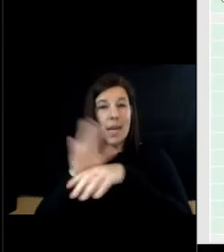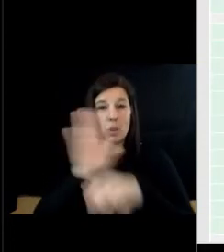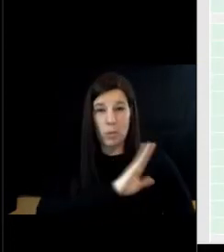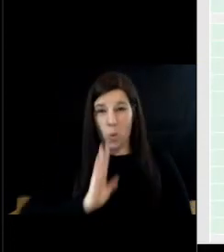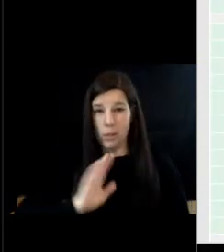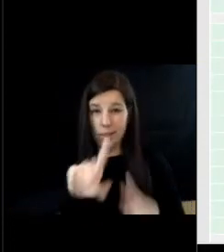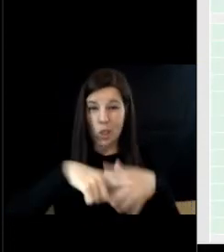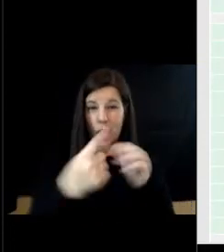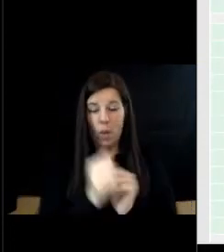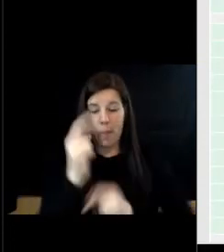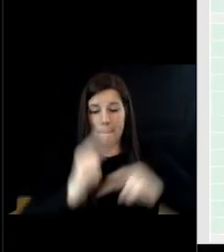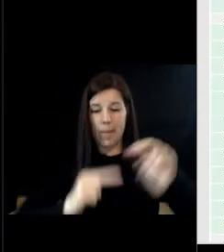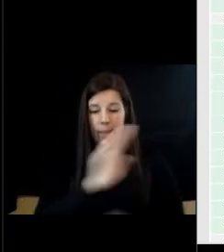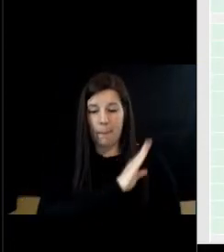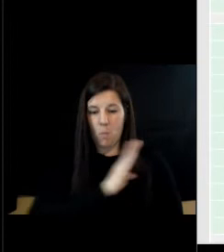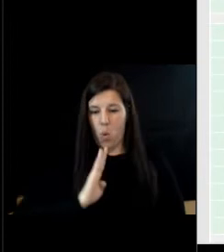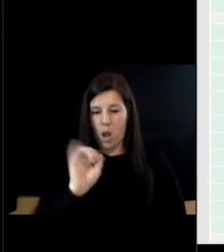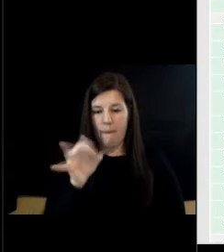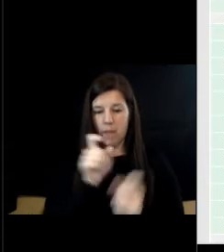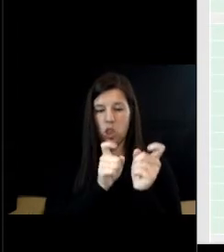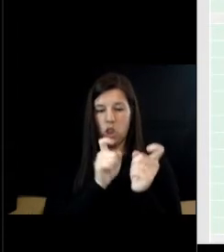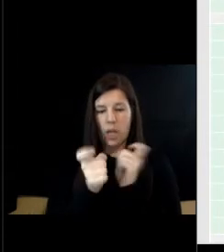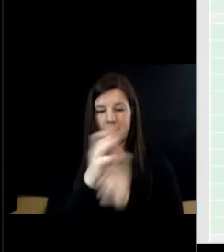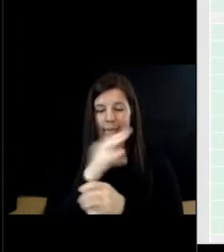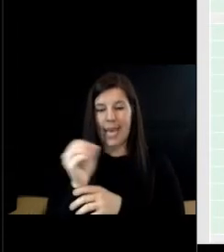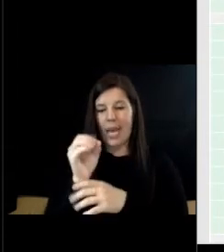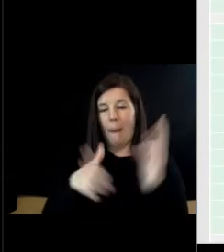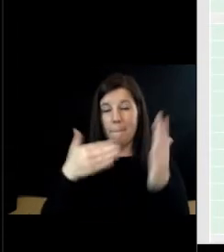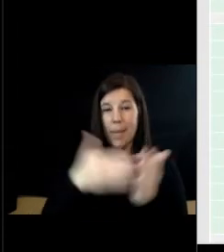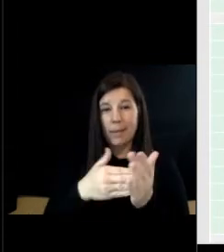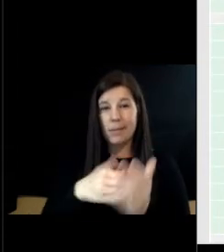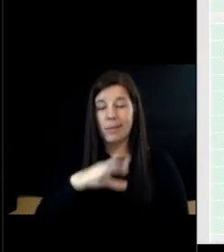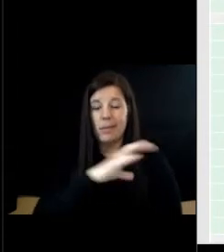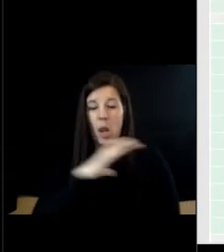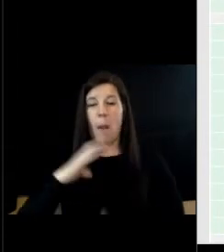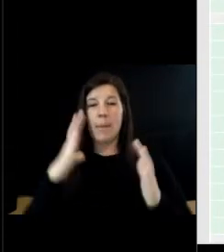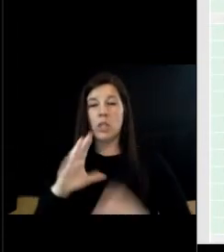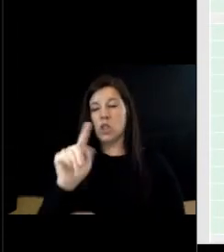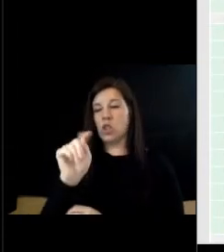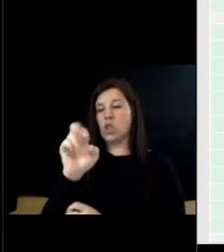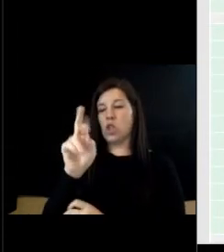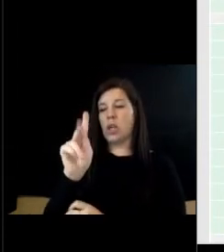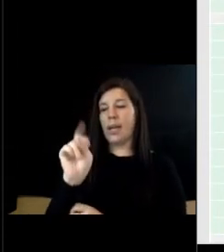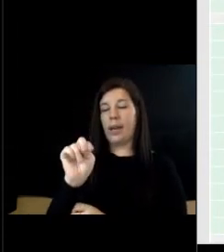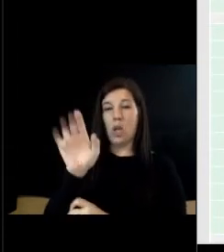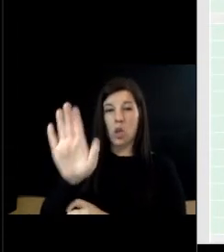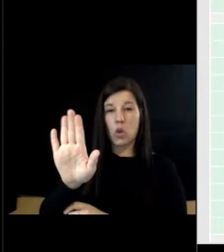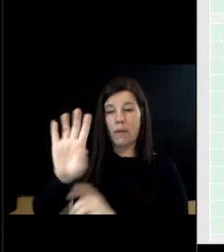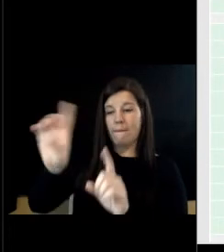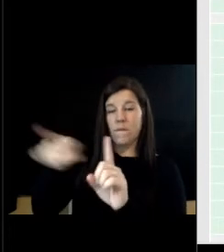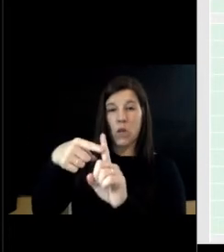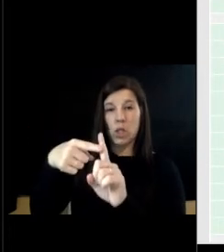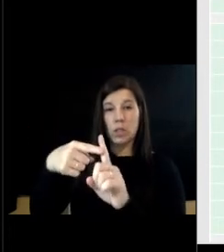building board of adjustments and appeals uh commissioner turkin uh you are the first and we have an applicant here it is